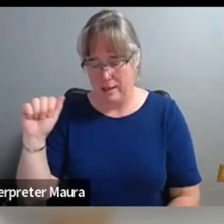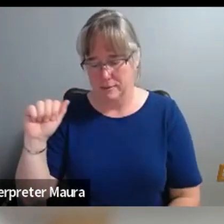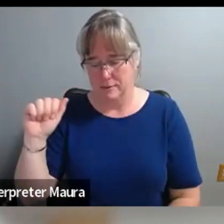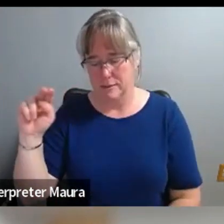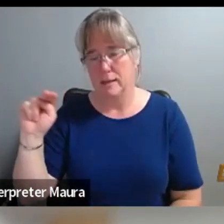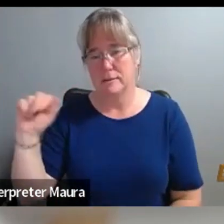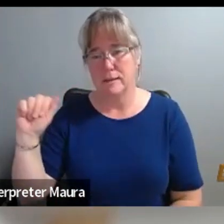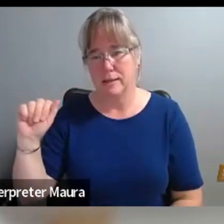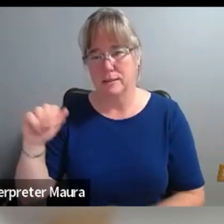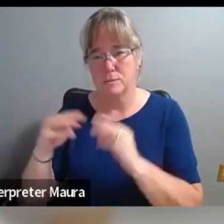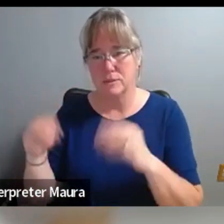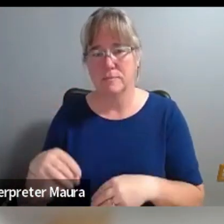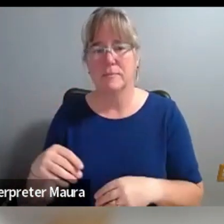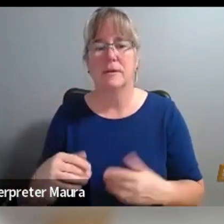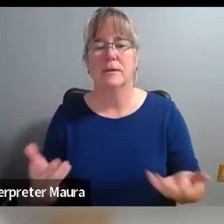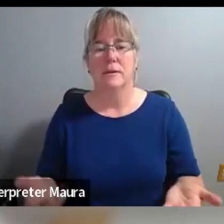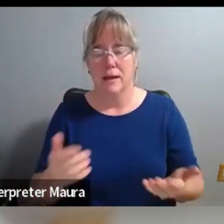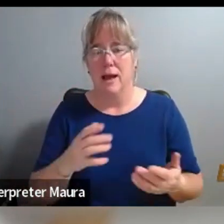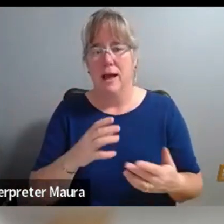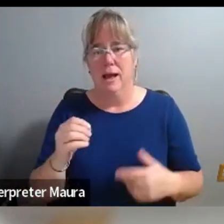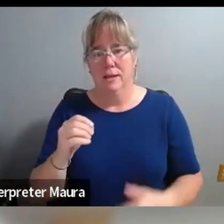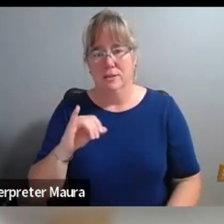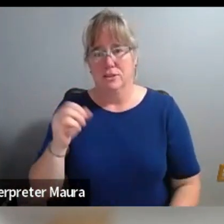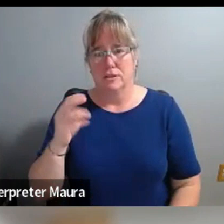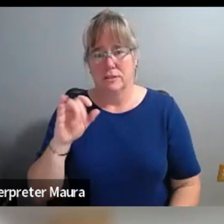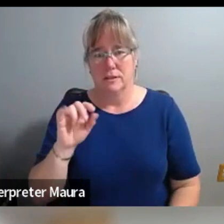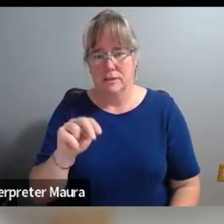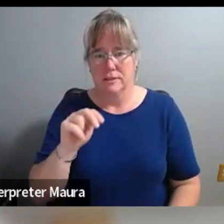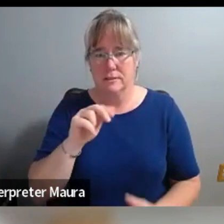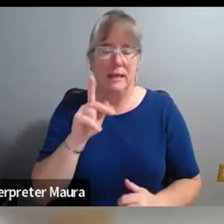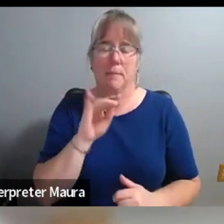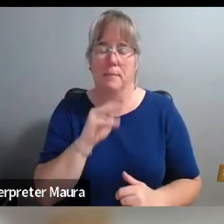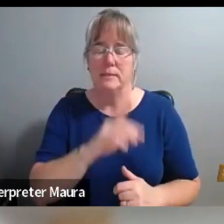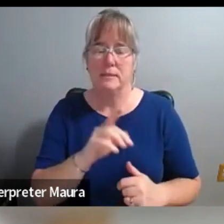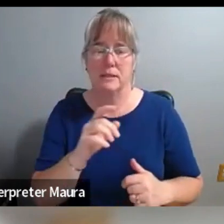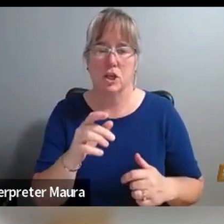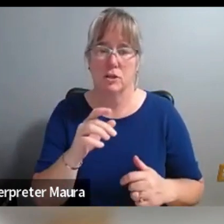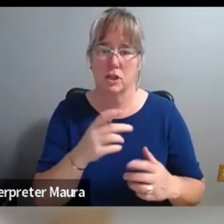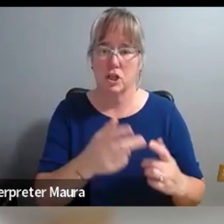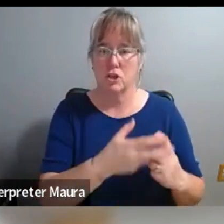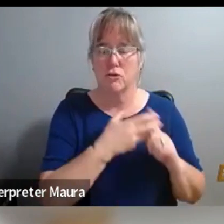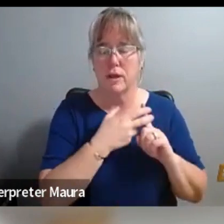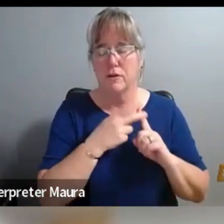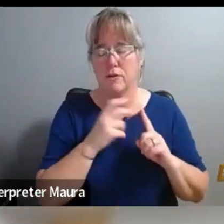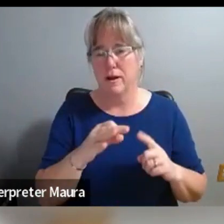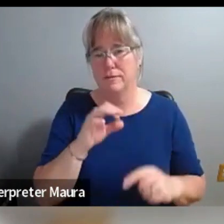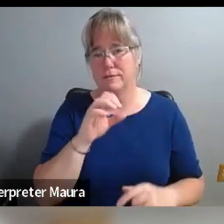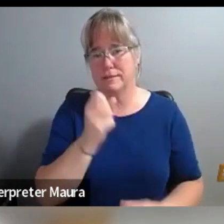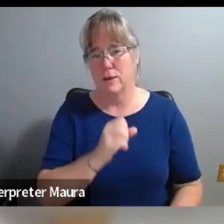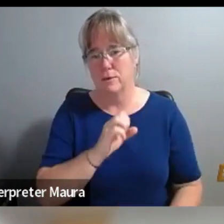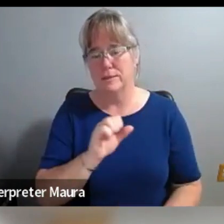Masteller, who's the curator of South and Southeast Asian Art. And we've been on this fun audio journey for